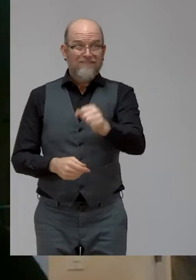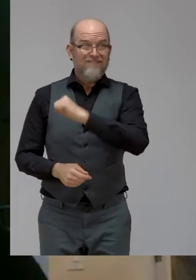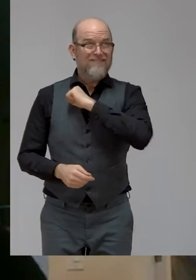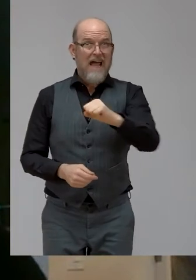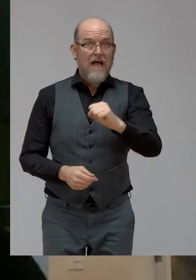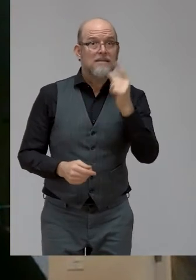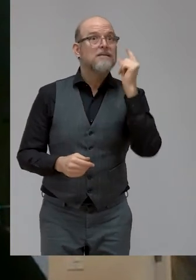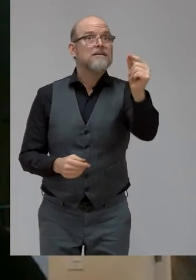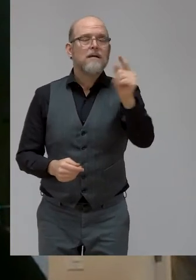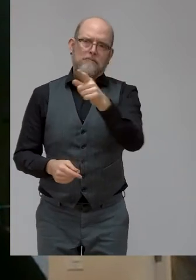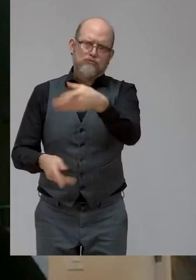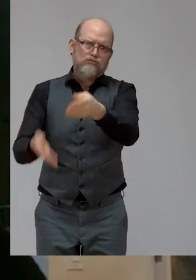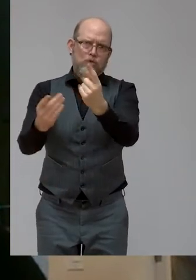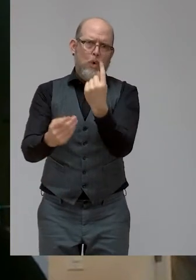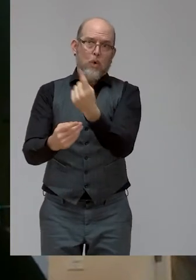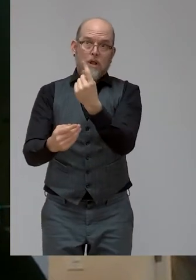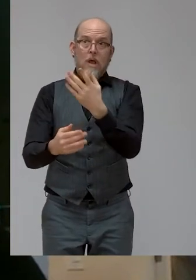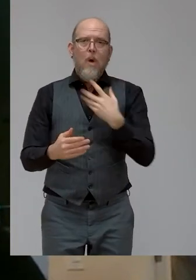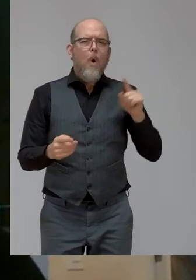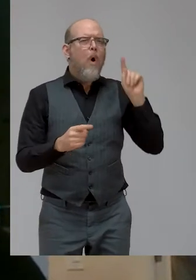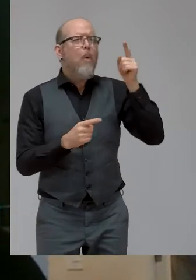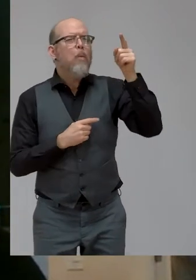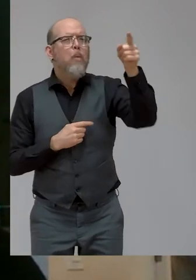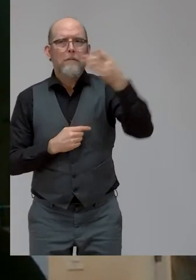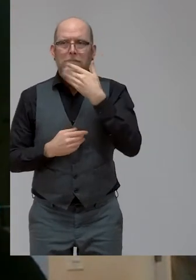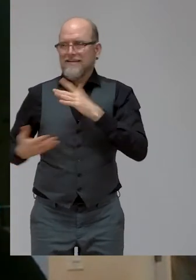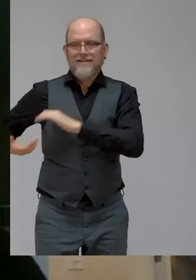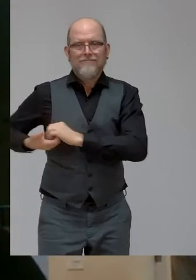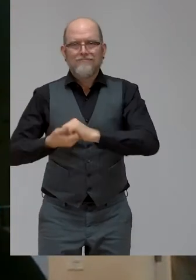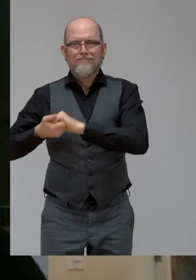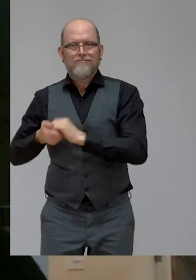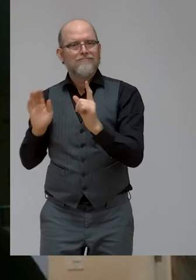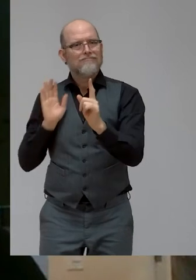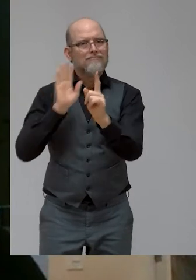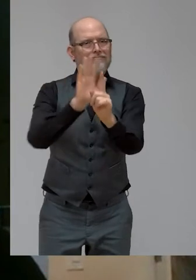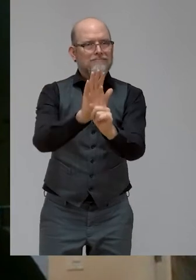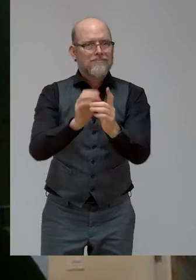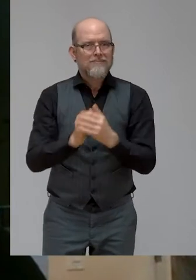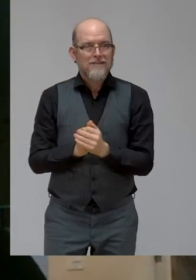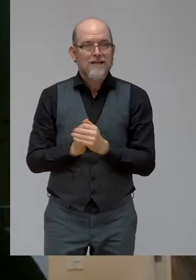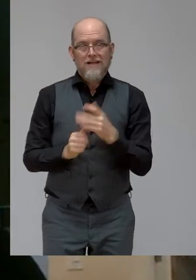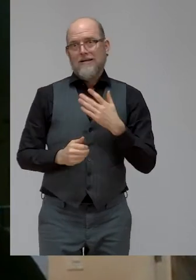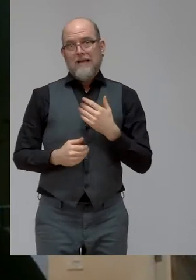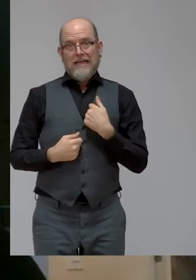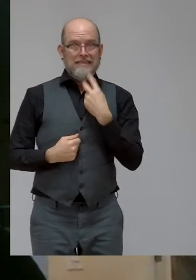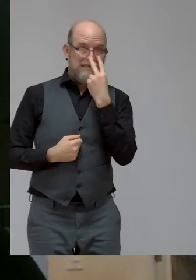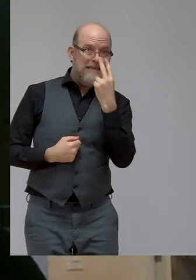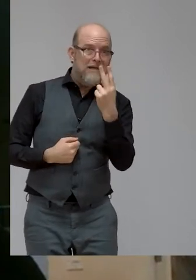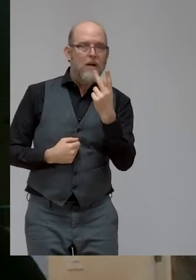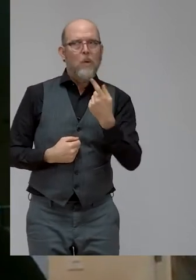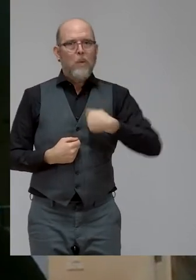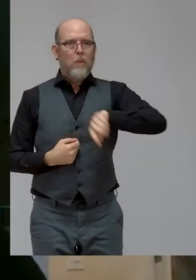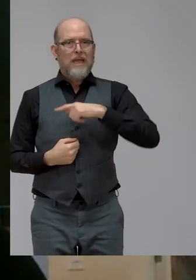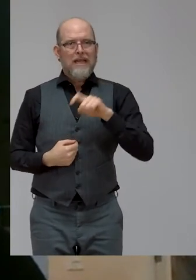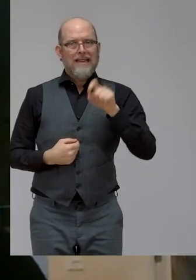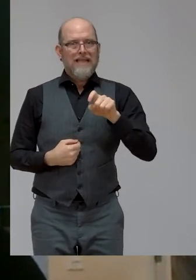go far, go together. And despite our need to maintain social distance to protect one another right now,